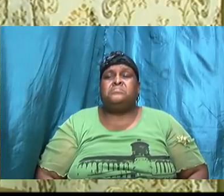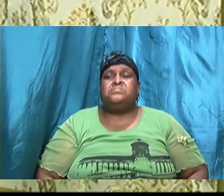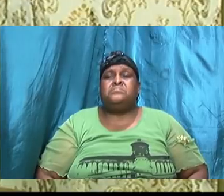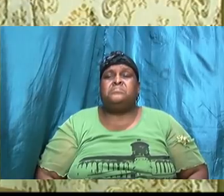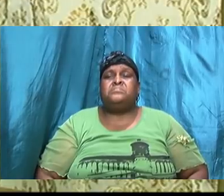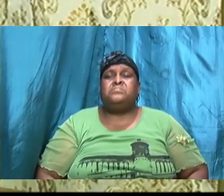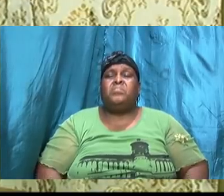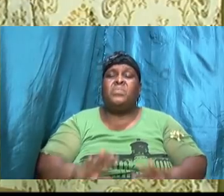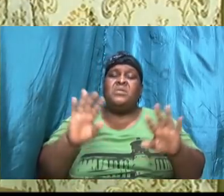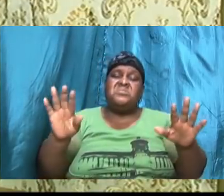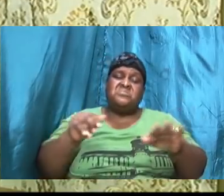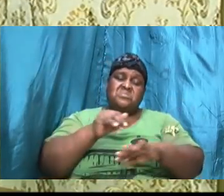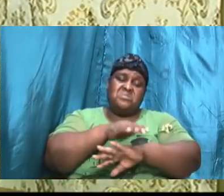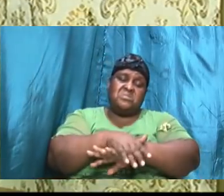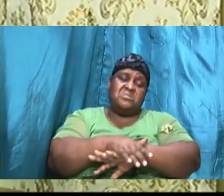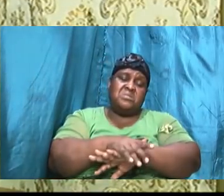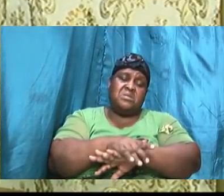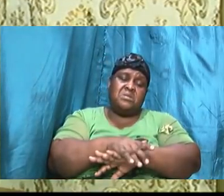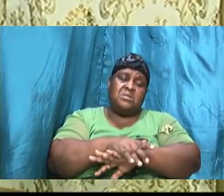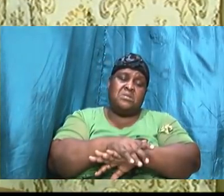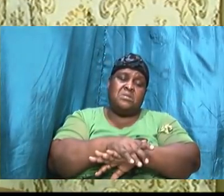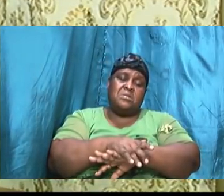Sunday night before I went to bed,